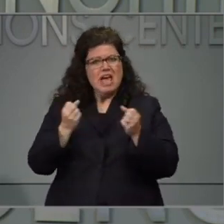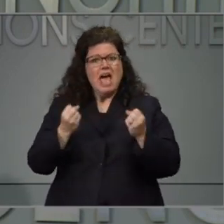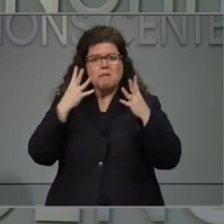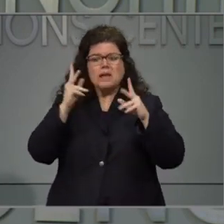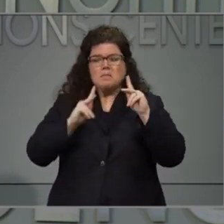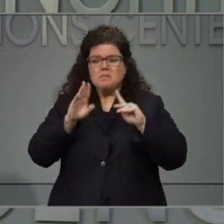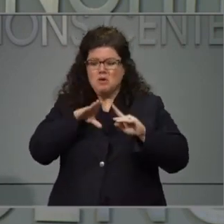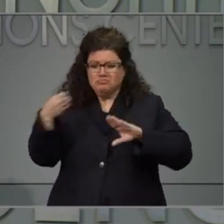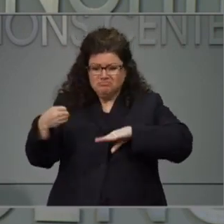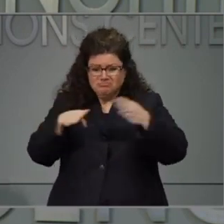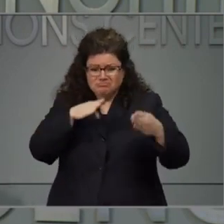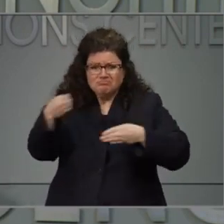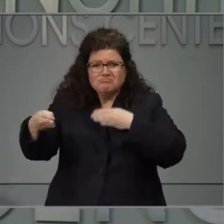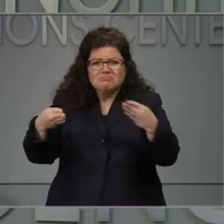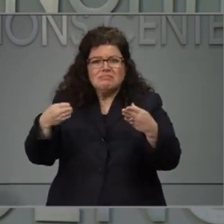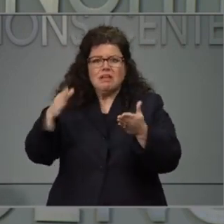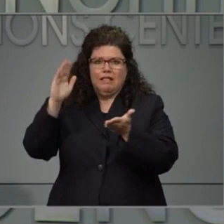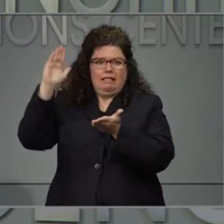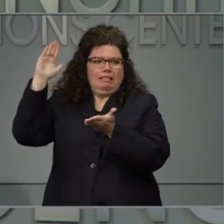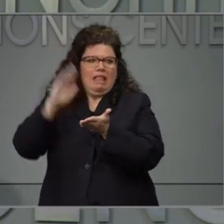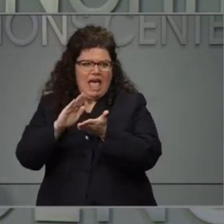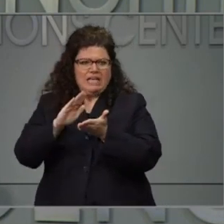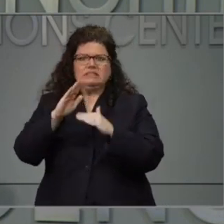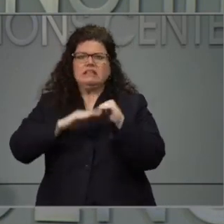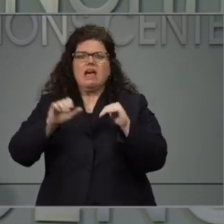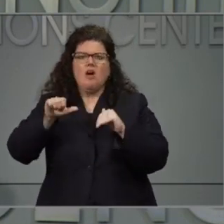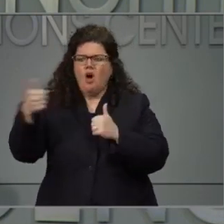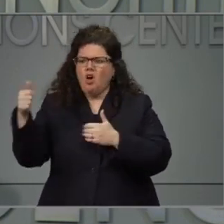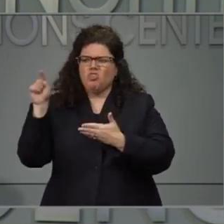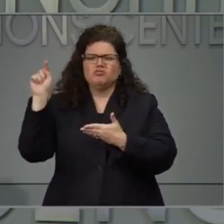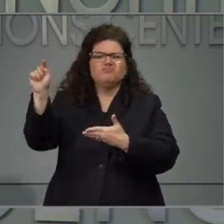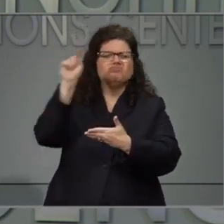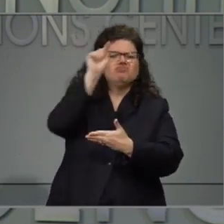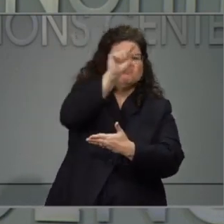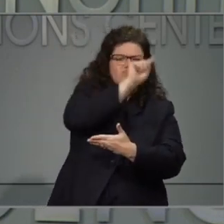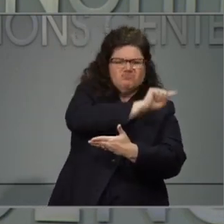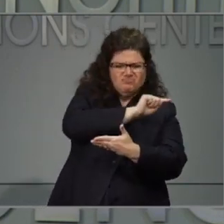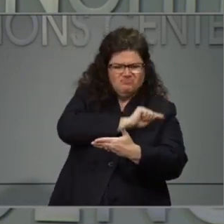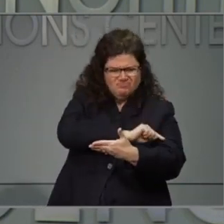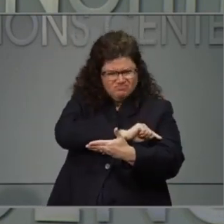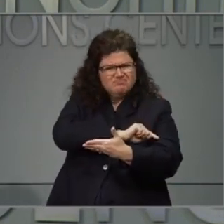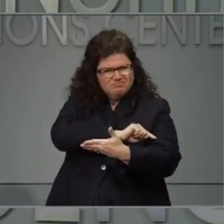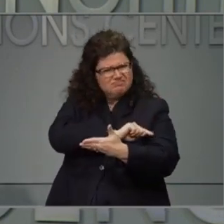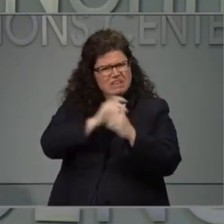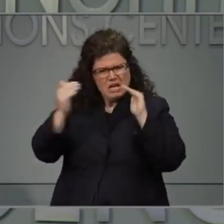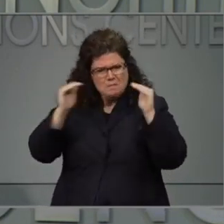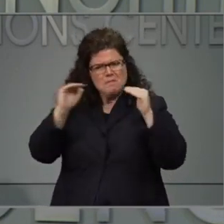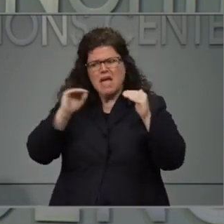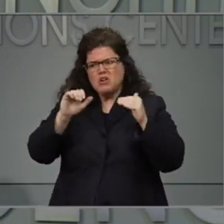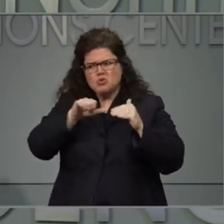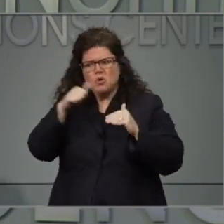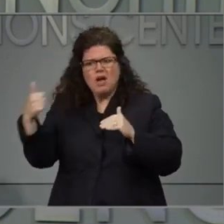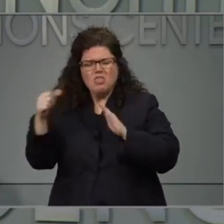,000 and fewer cases per 100,000 than several of our neighbors.